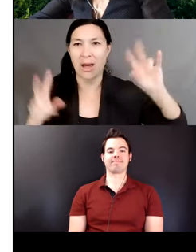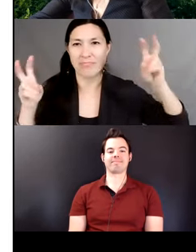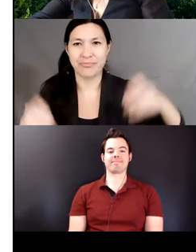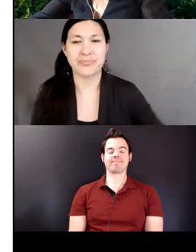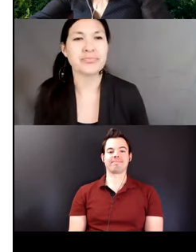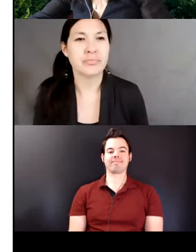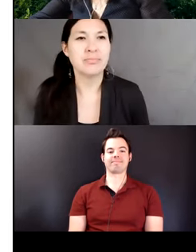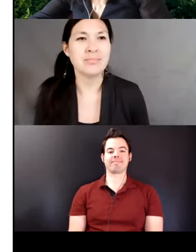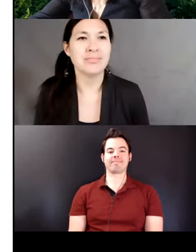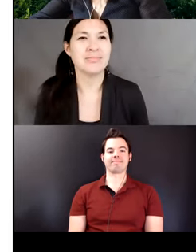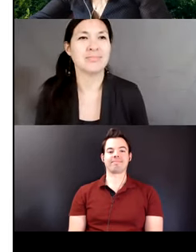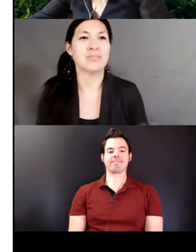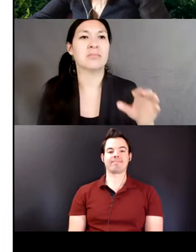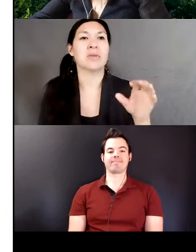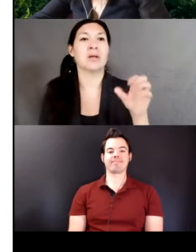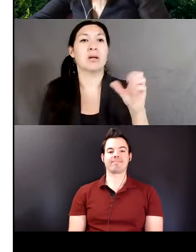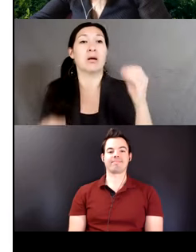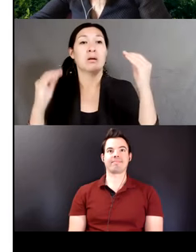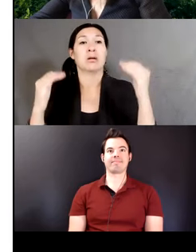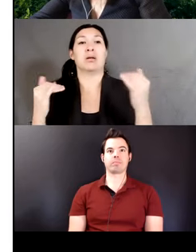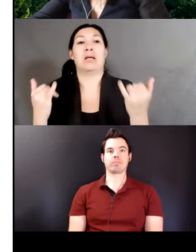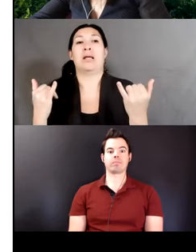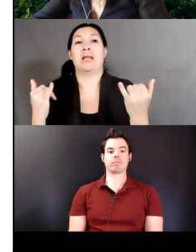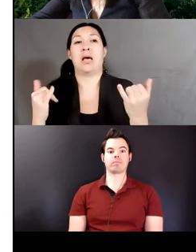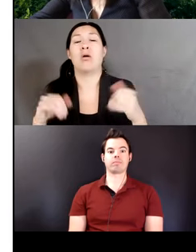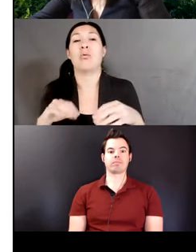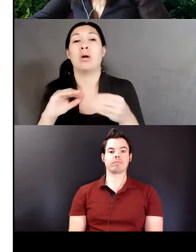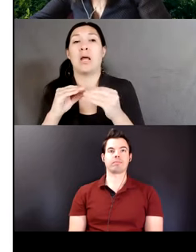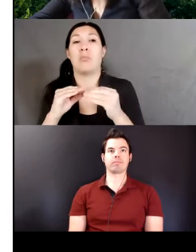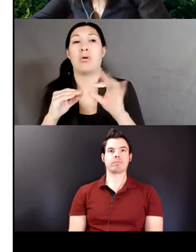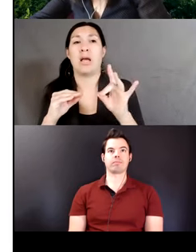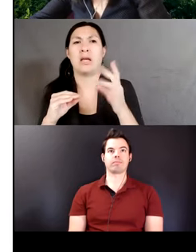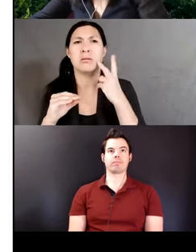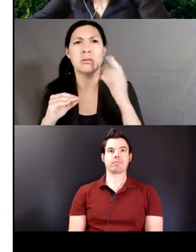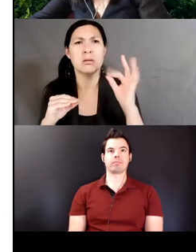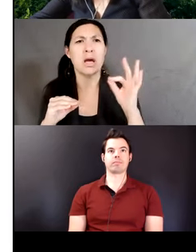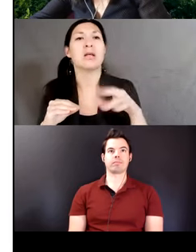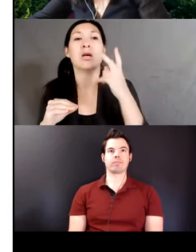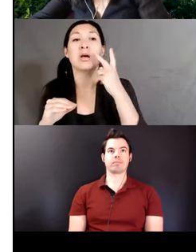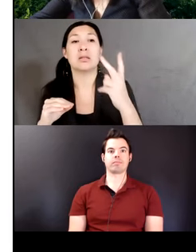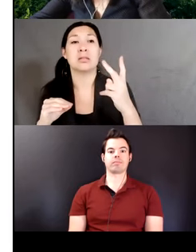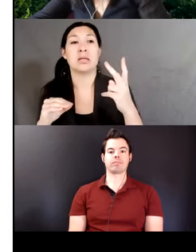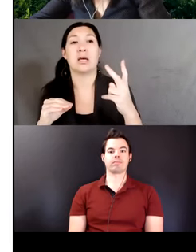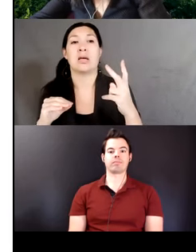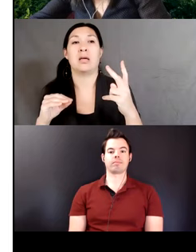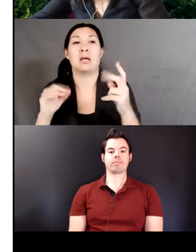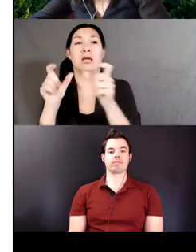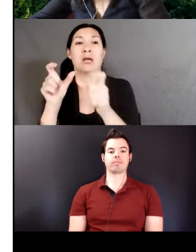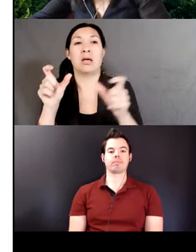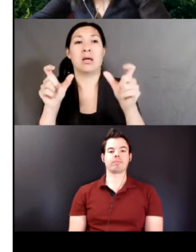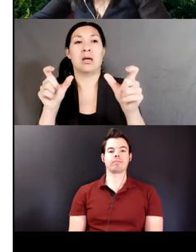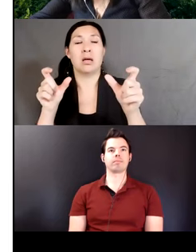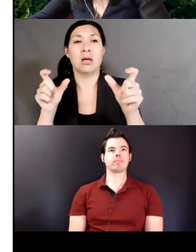proposed slot organization. This means whenever suffixes will co-core, the meaning of the suffixes will be compositional.